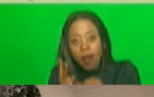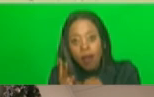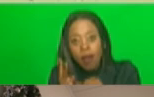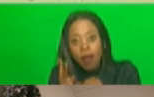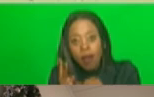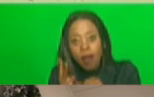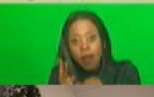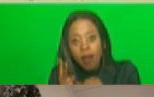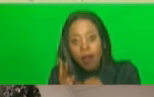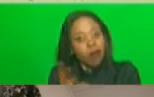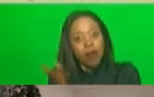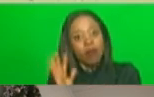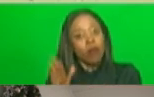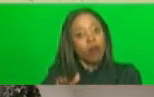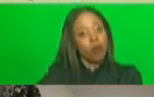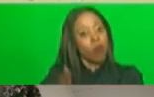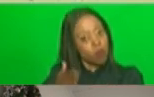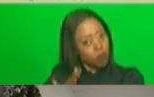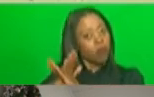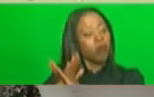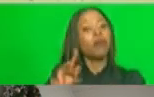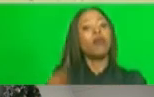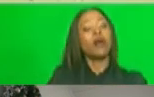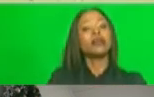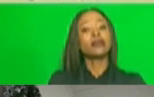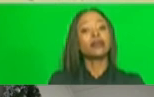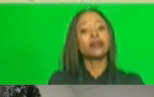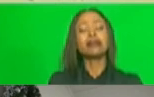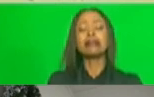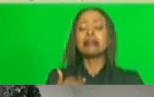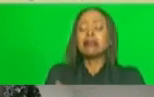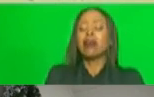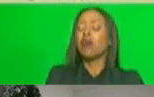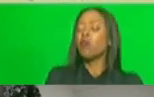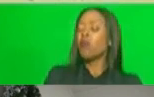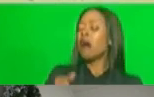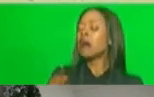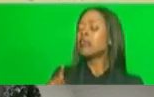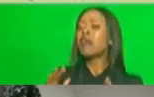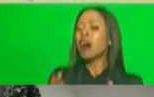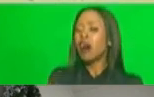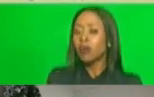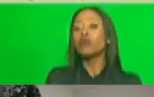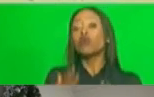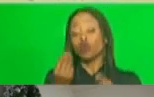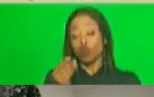Anyway. The following measures will be implemented with immediate effect.